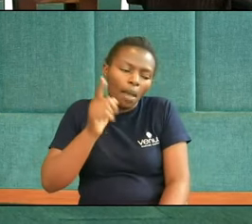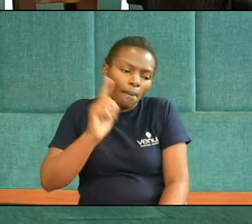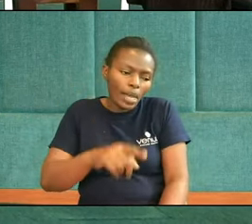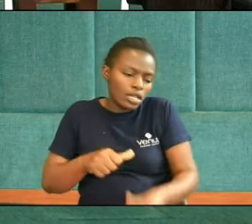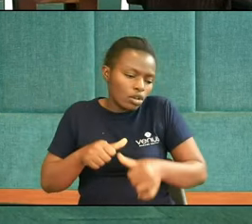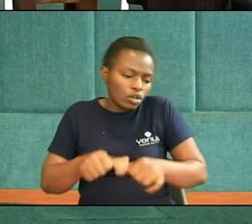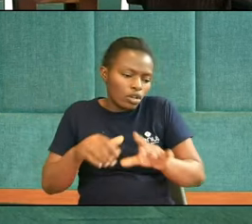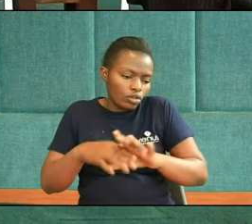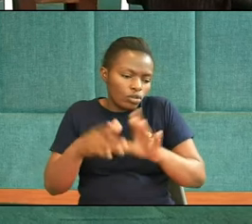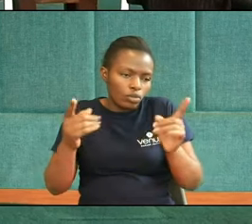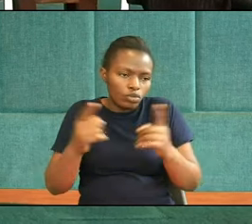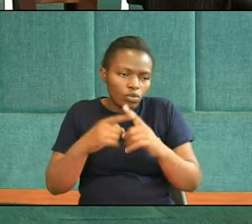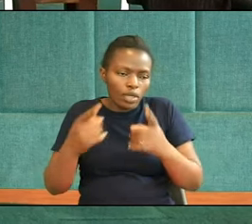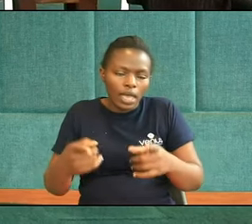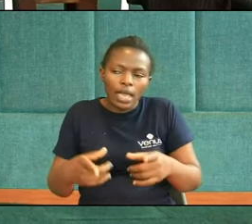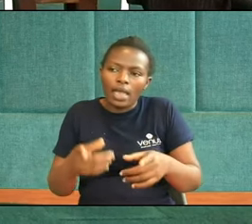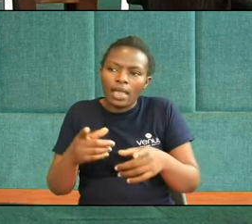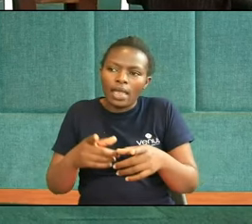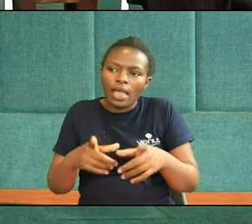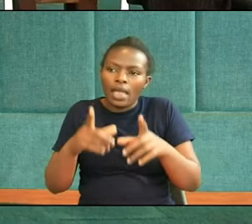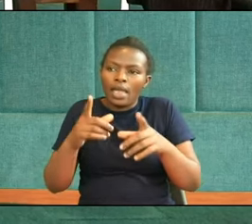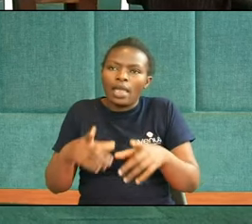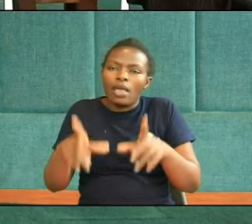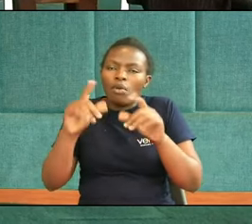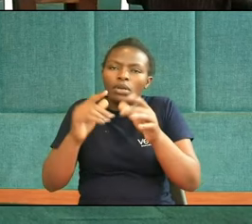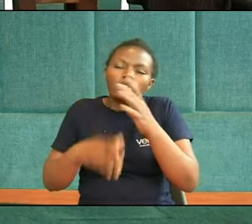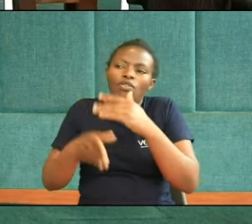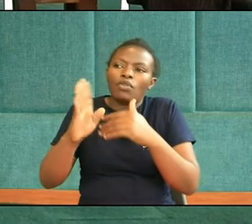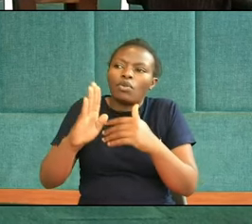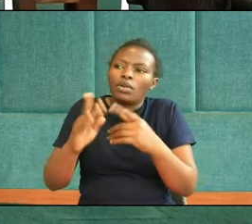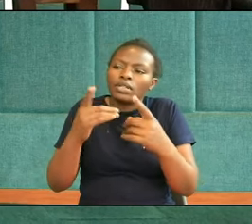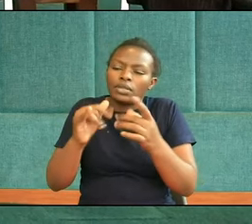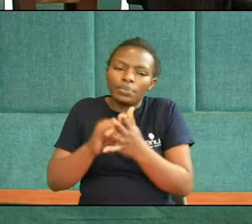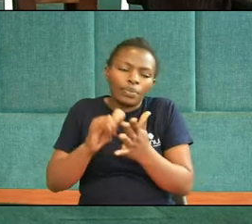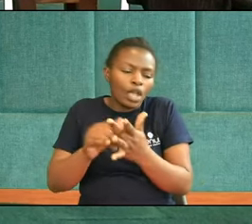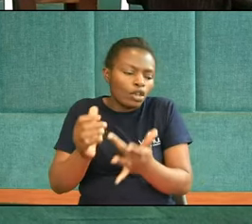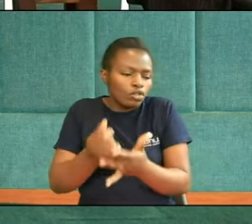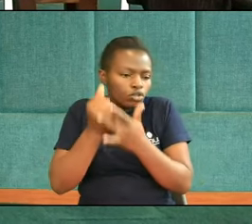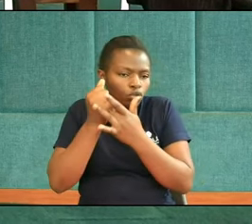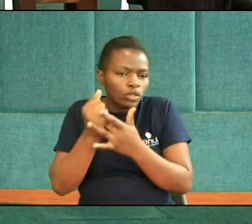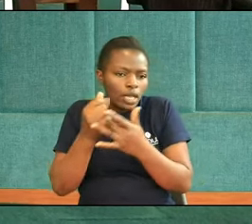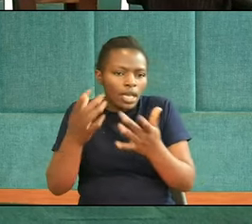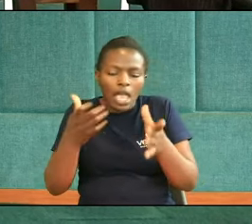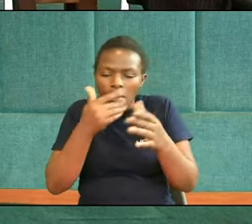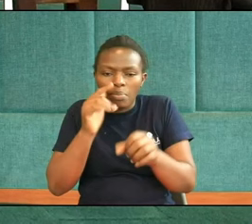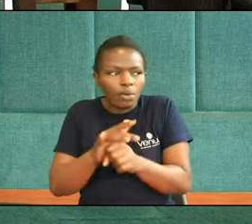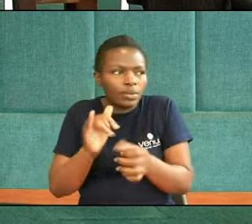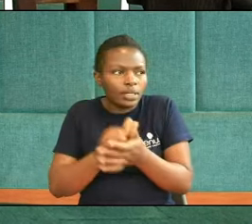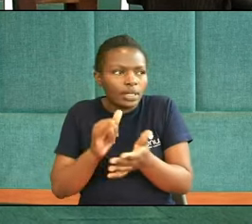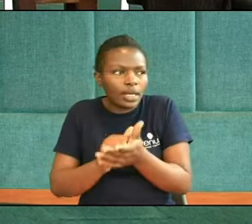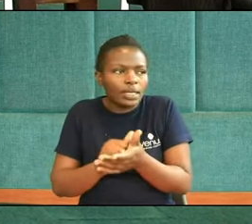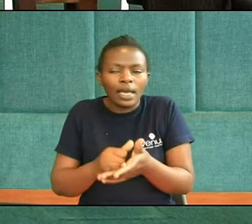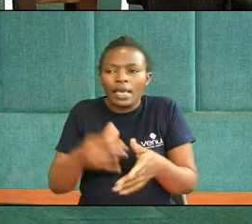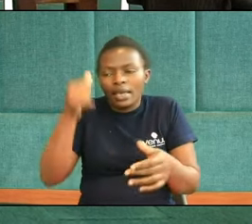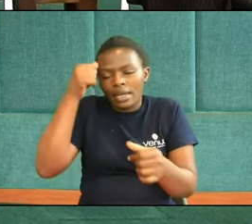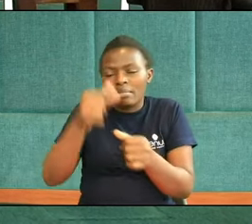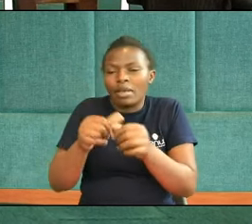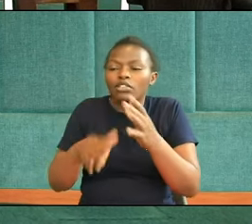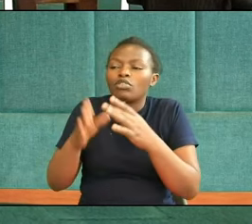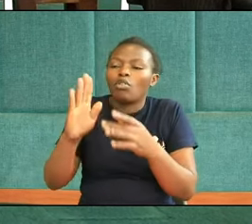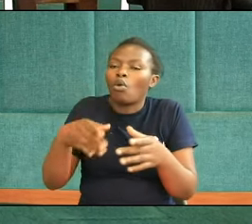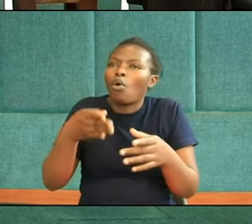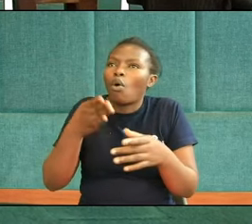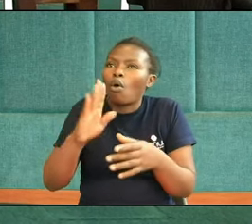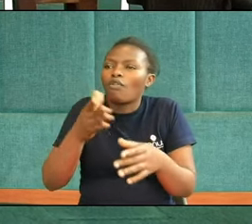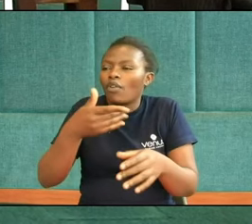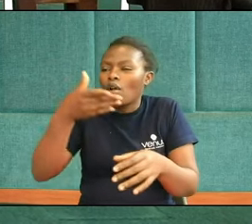the light of God's word And I challenge you today That choose a promise or two That reminds you of God's fire And his plan to get you through the tough